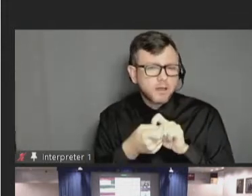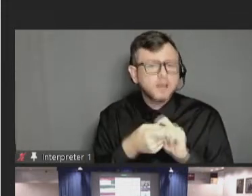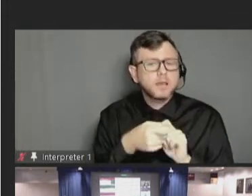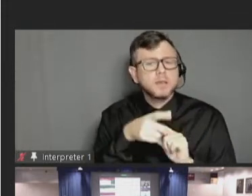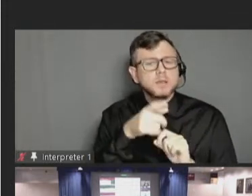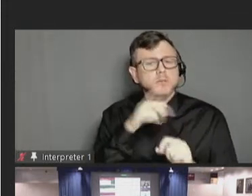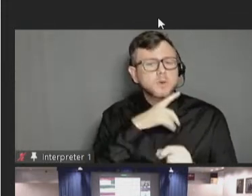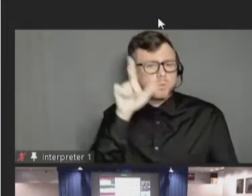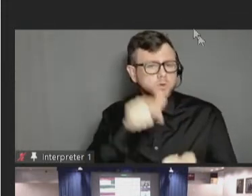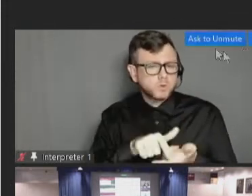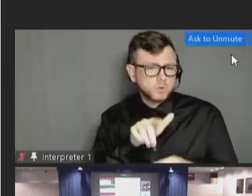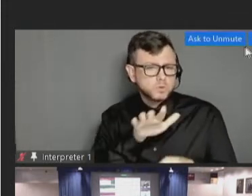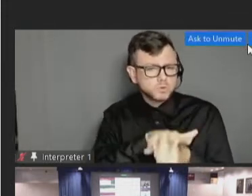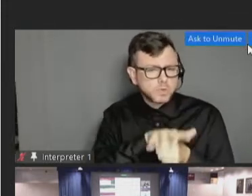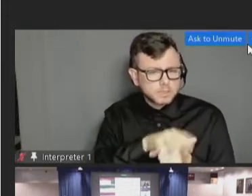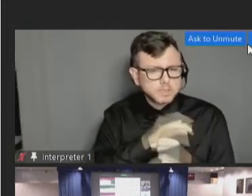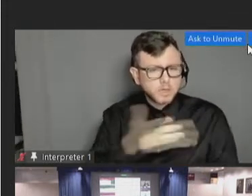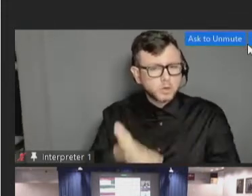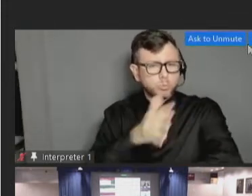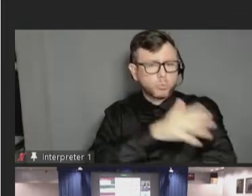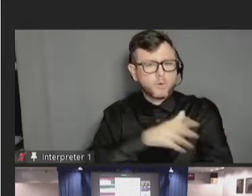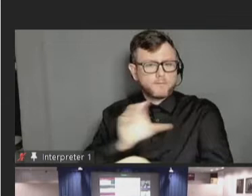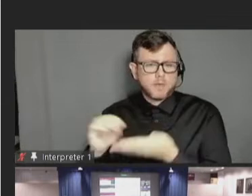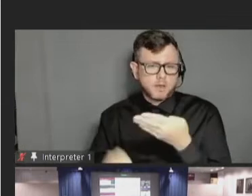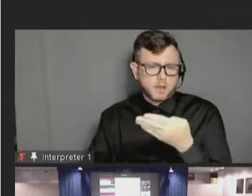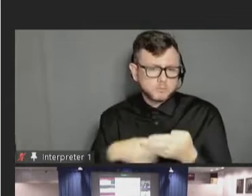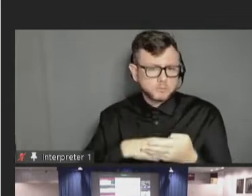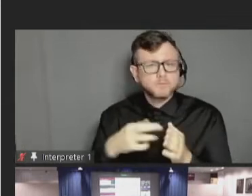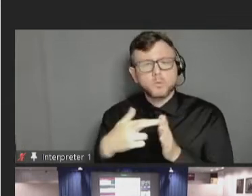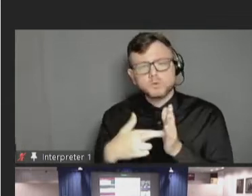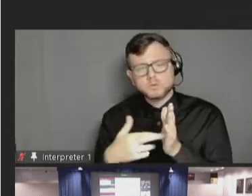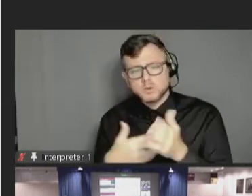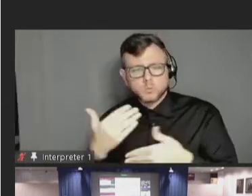information needed to support a successful experience.